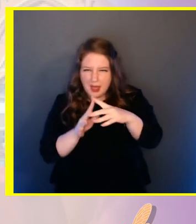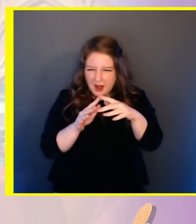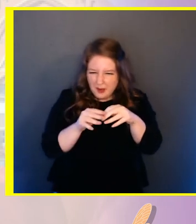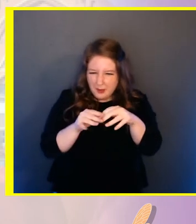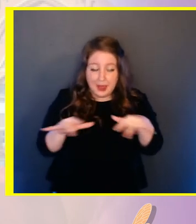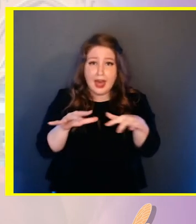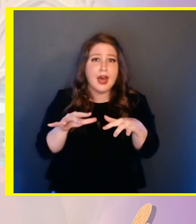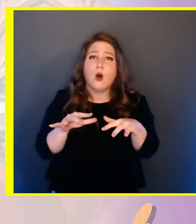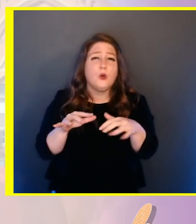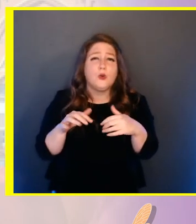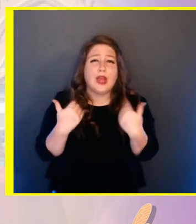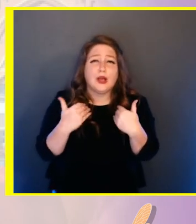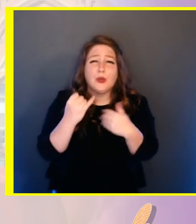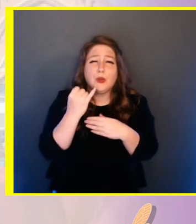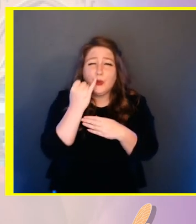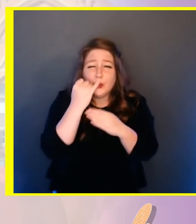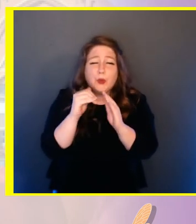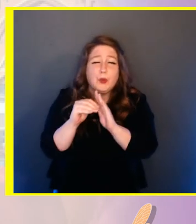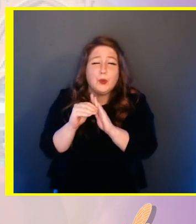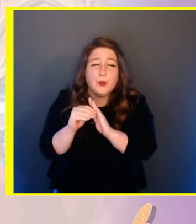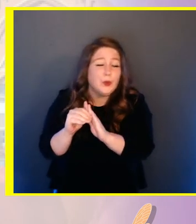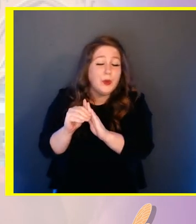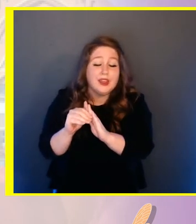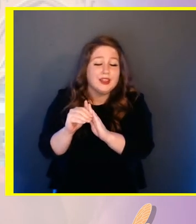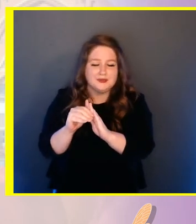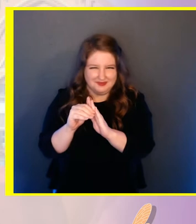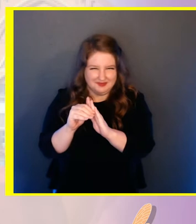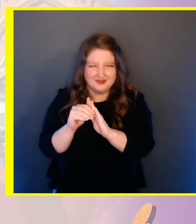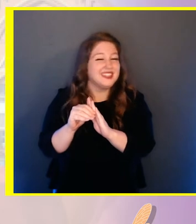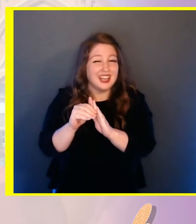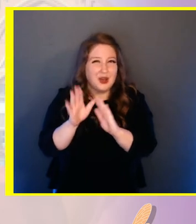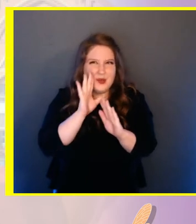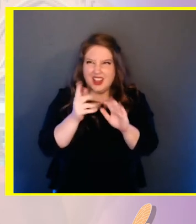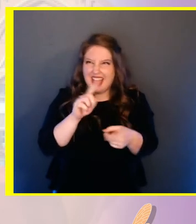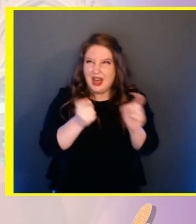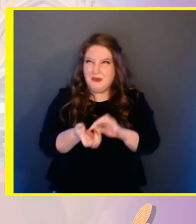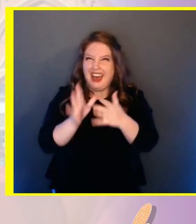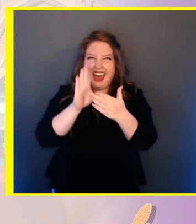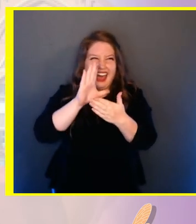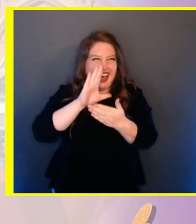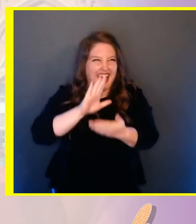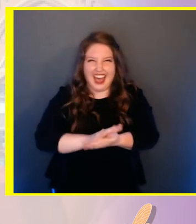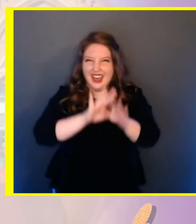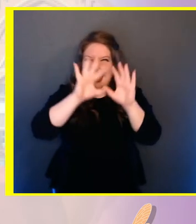emerge as immatures, transformed to adult, and then fill our trees with cicada songs.